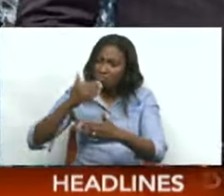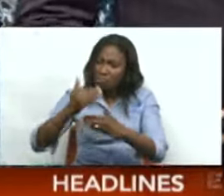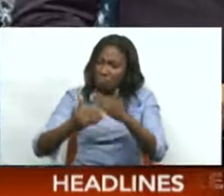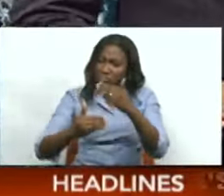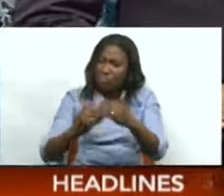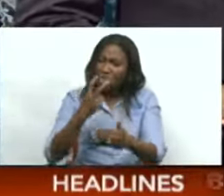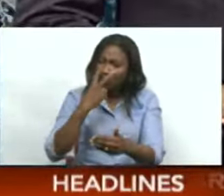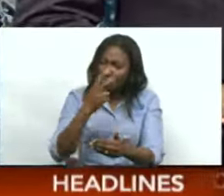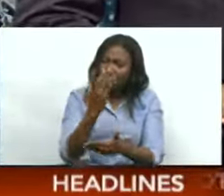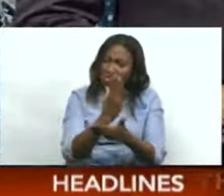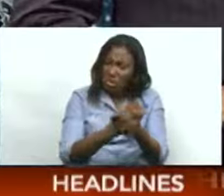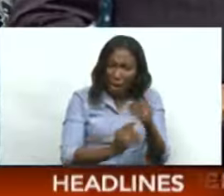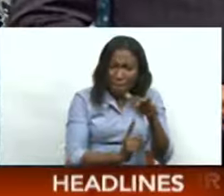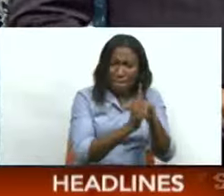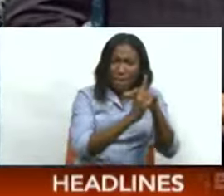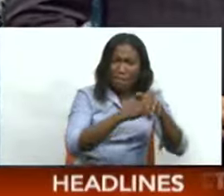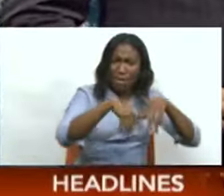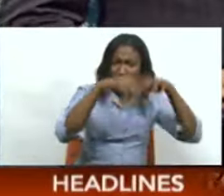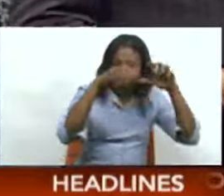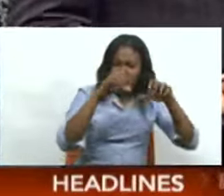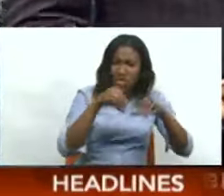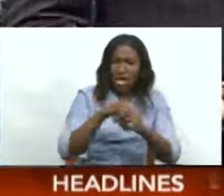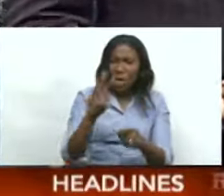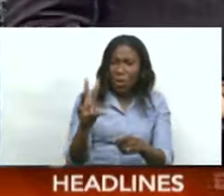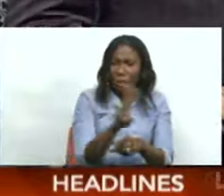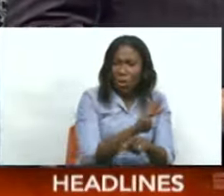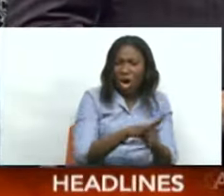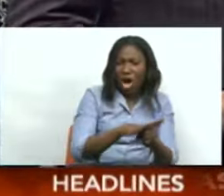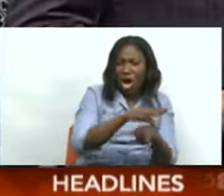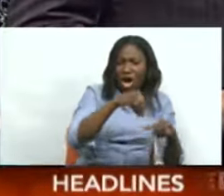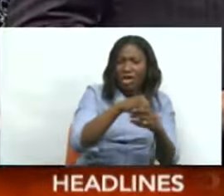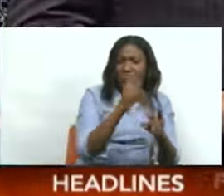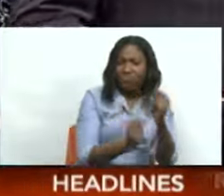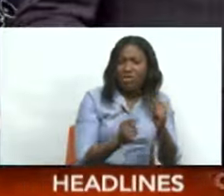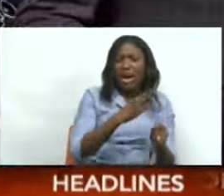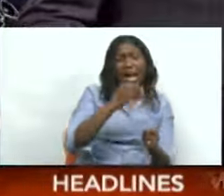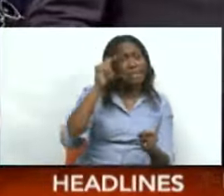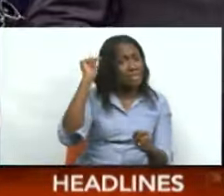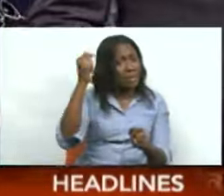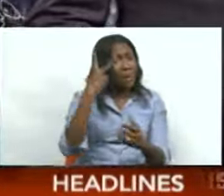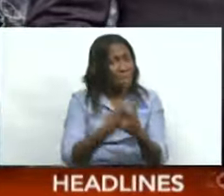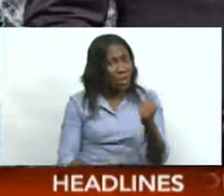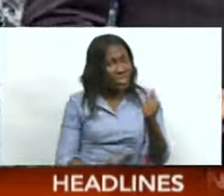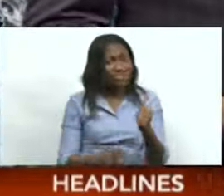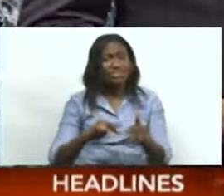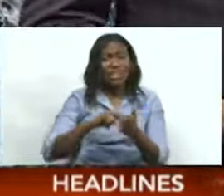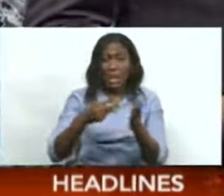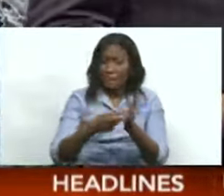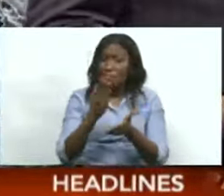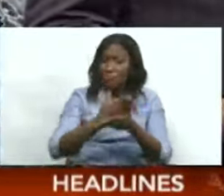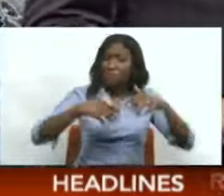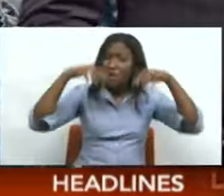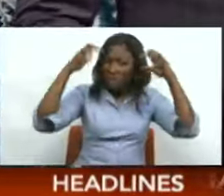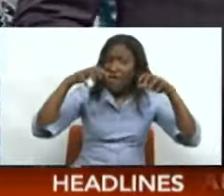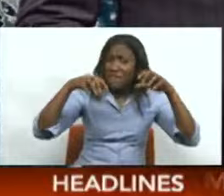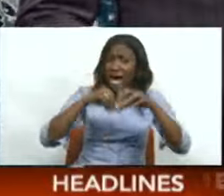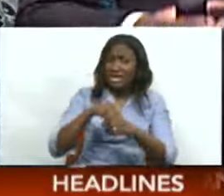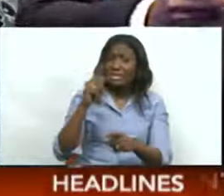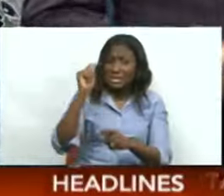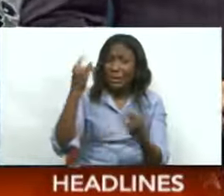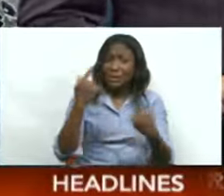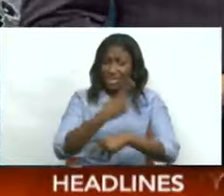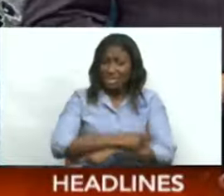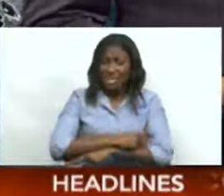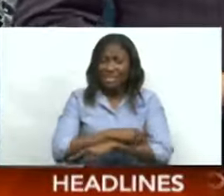seeing some pop-up isolated showers favoring western parts of both Trinidad and Tobago. Leading to quite a bit of rainfall in Tobago today. But